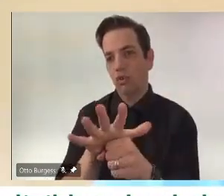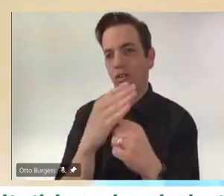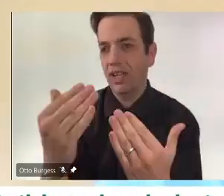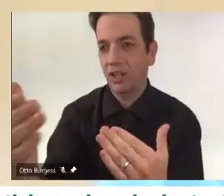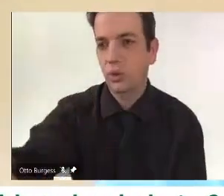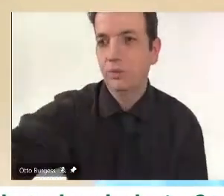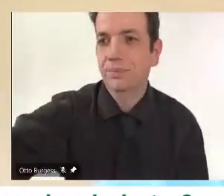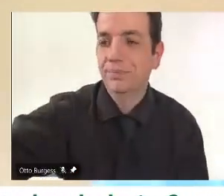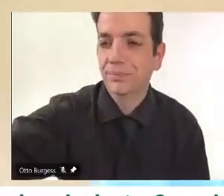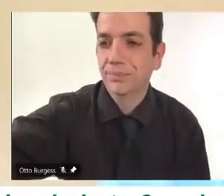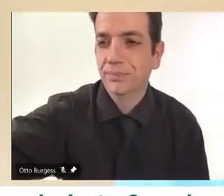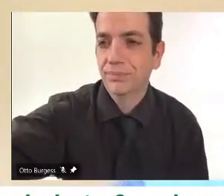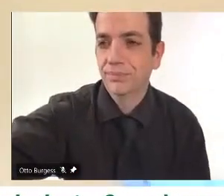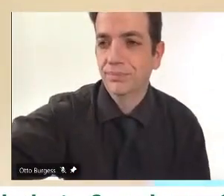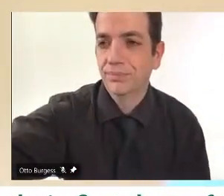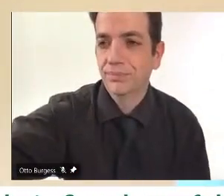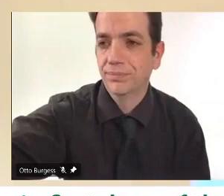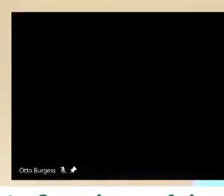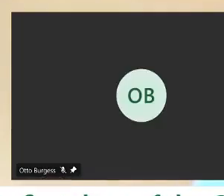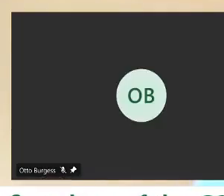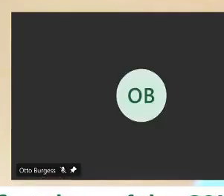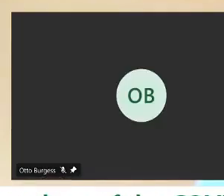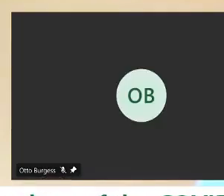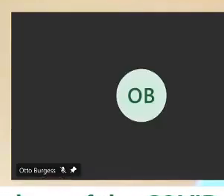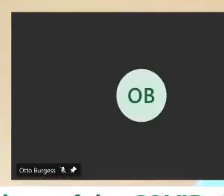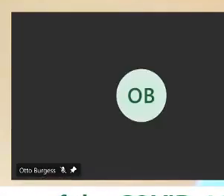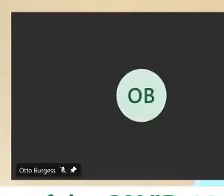And we'll go to Heather Palaszczuk with the Leader Post.